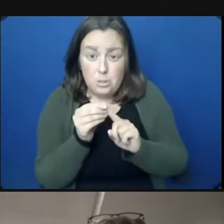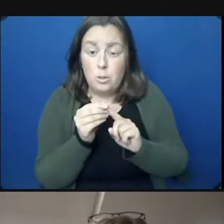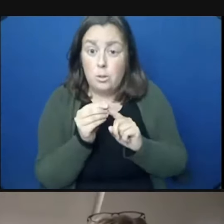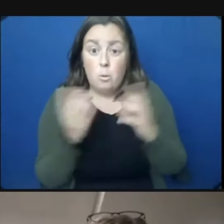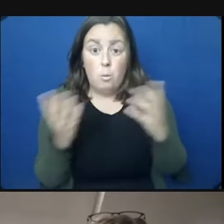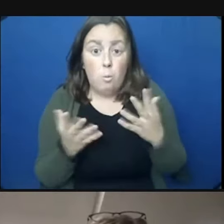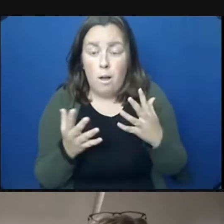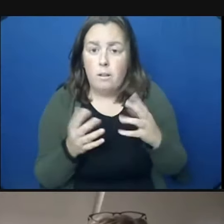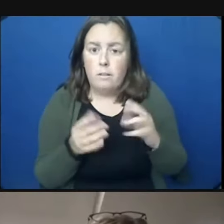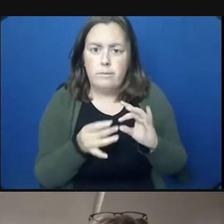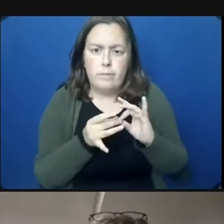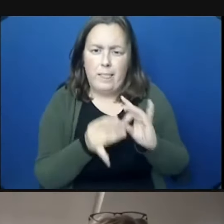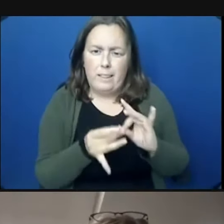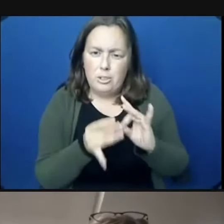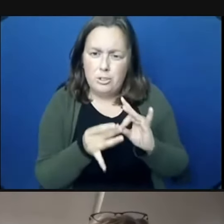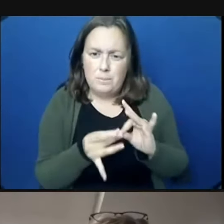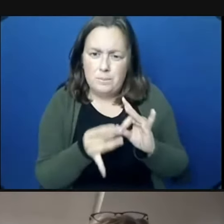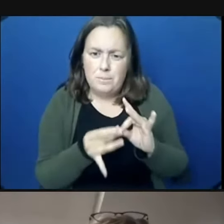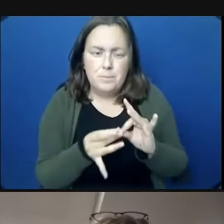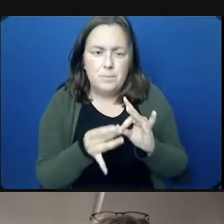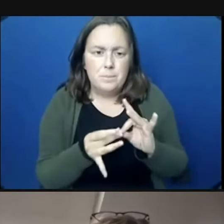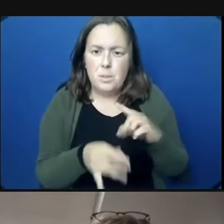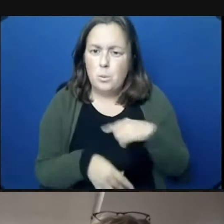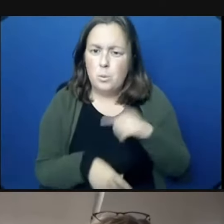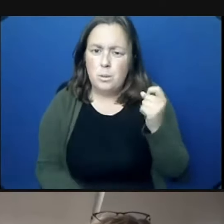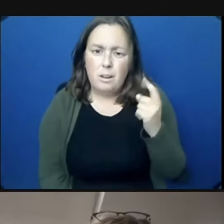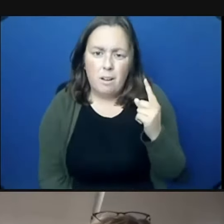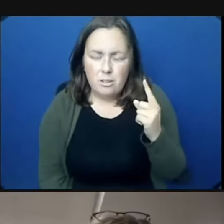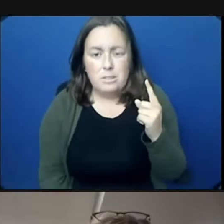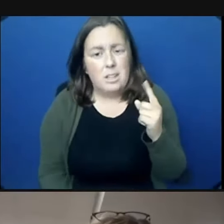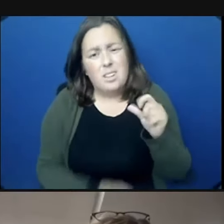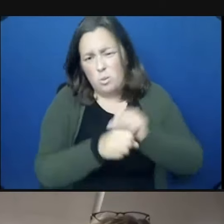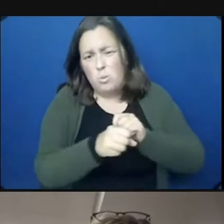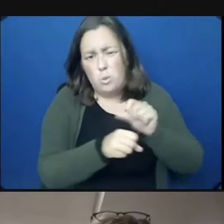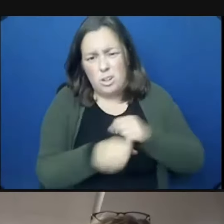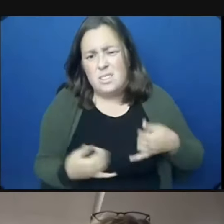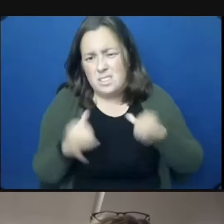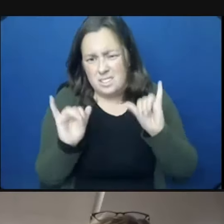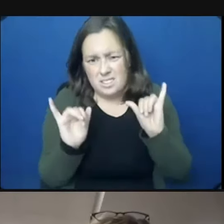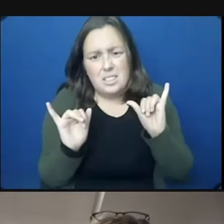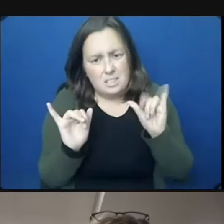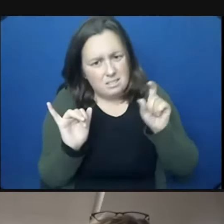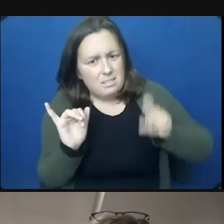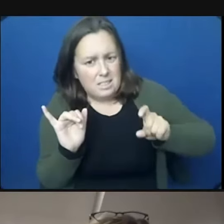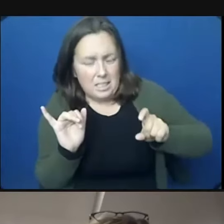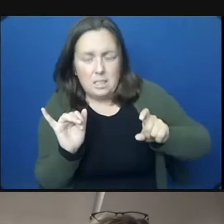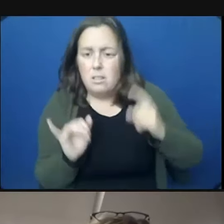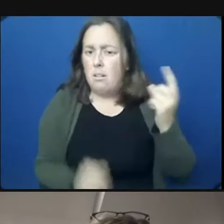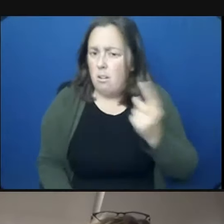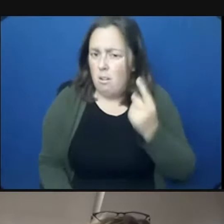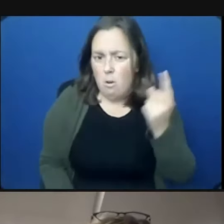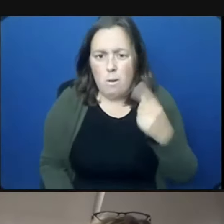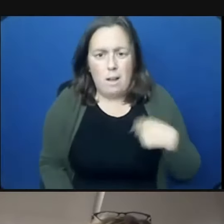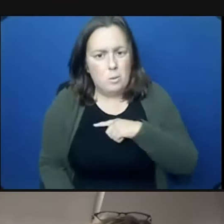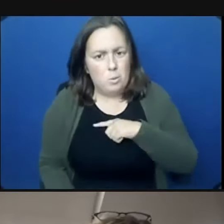we understand that there is work to be done. And as always in the past, we hope this process will be open and